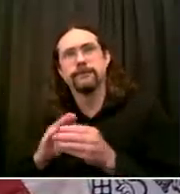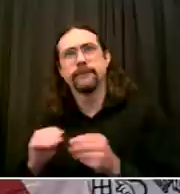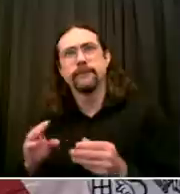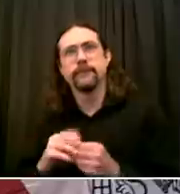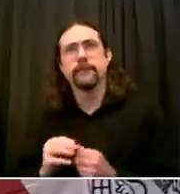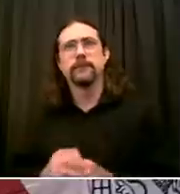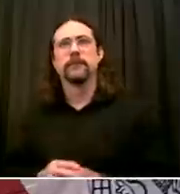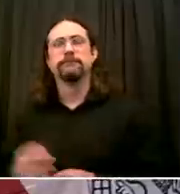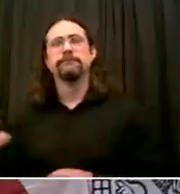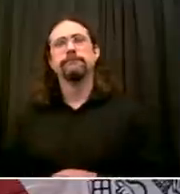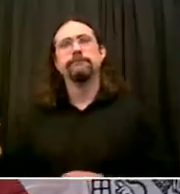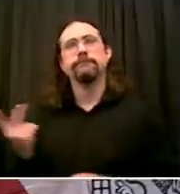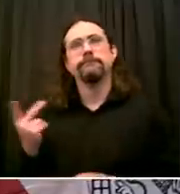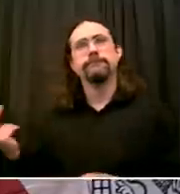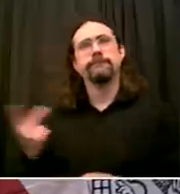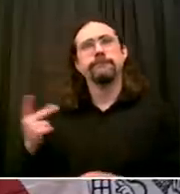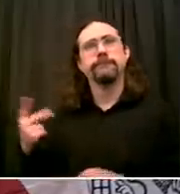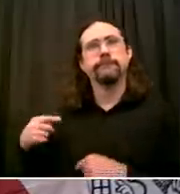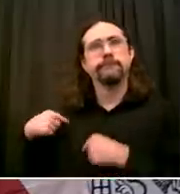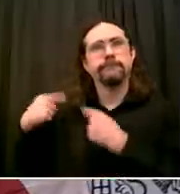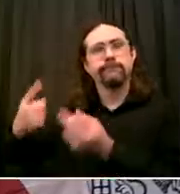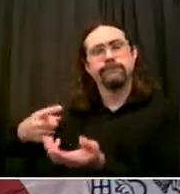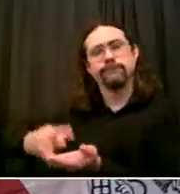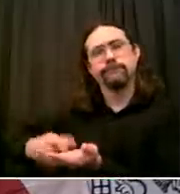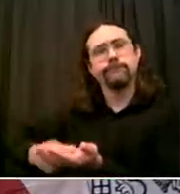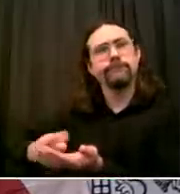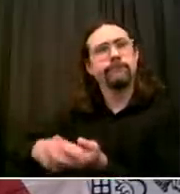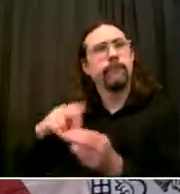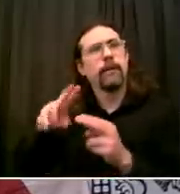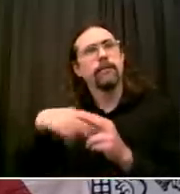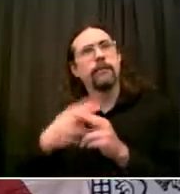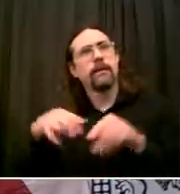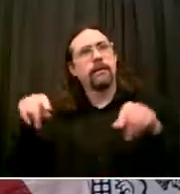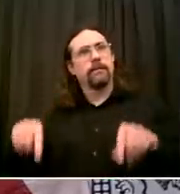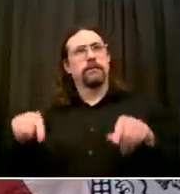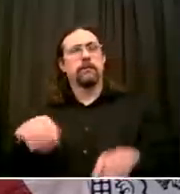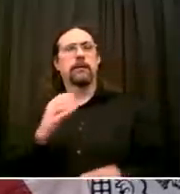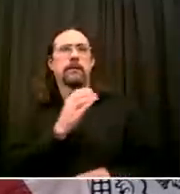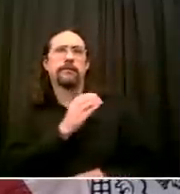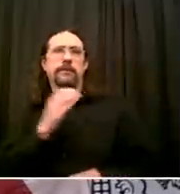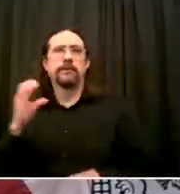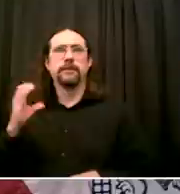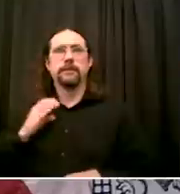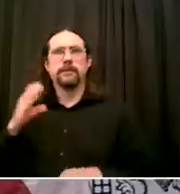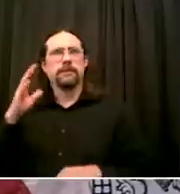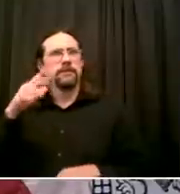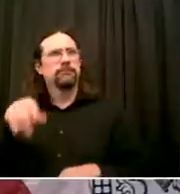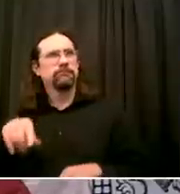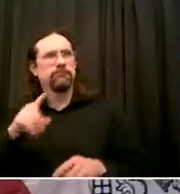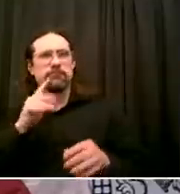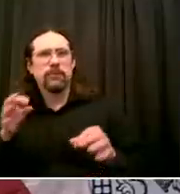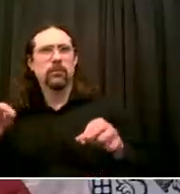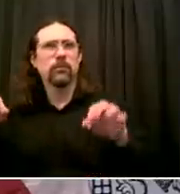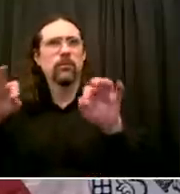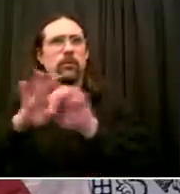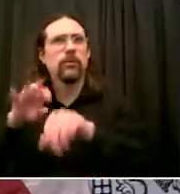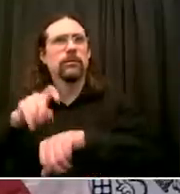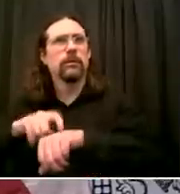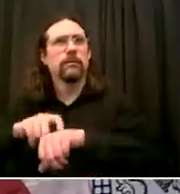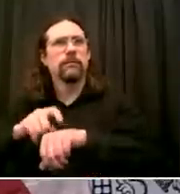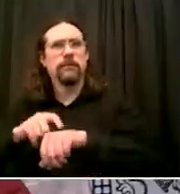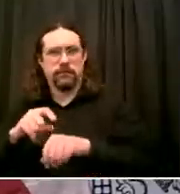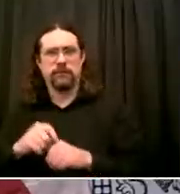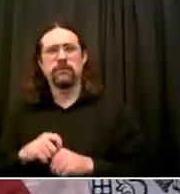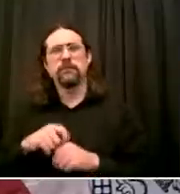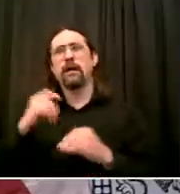approach Has helped bring out truths And lead to action around the world And she offered one immediate example That